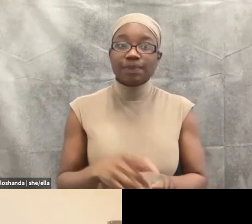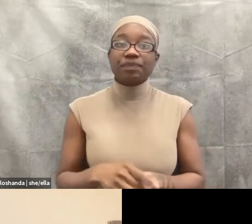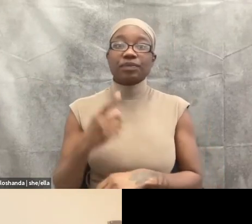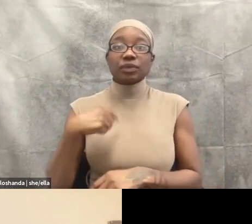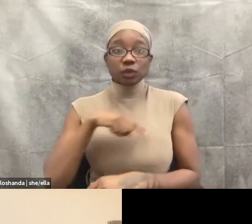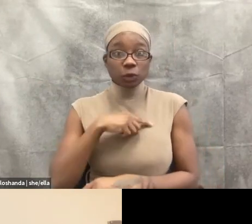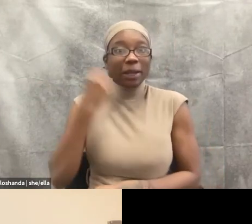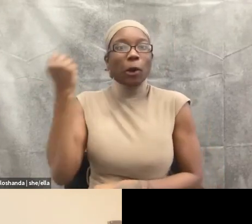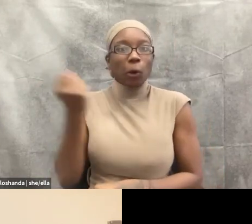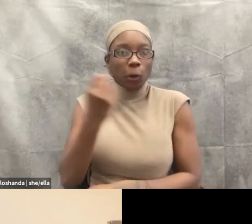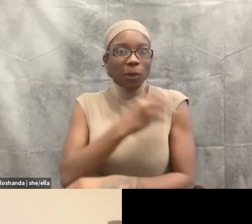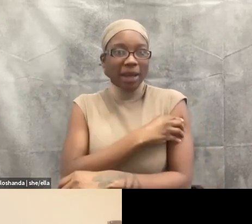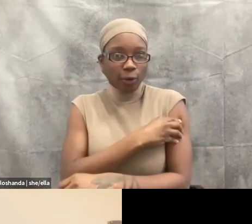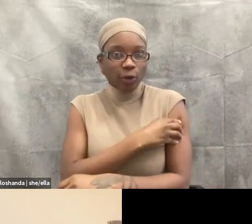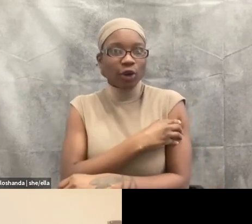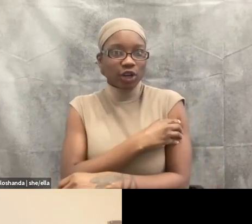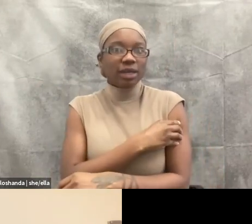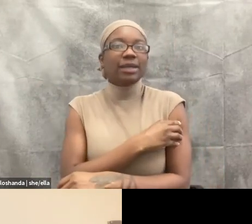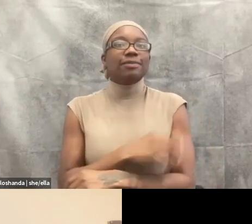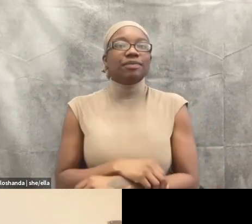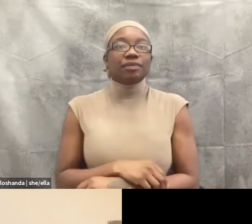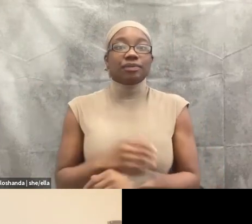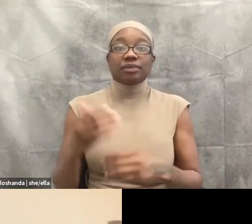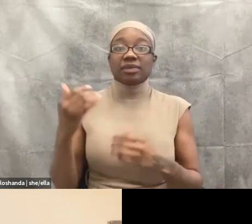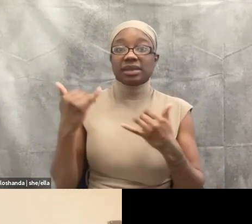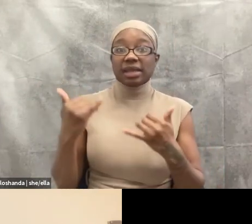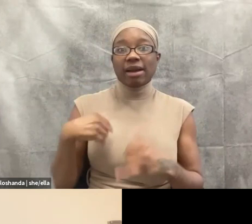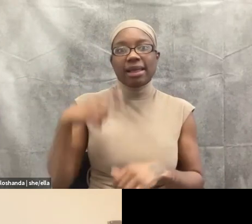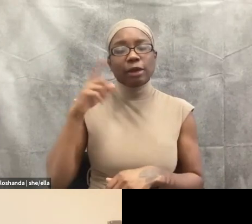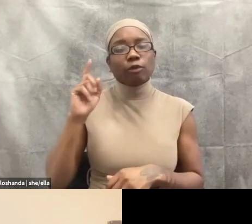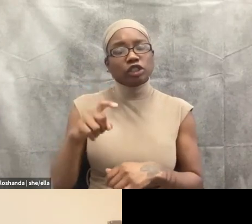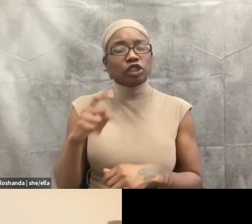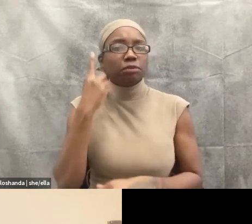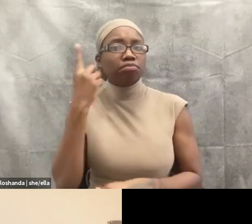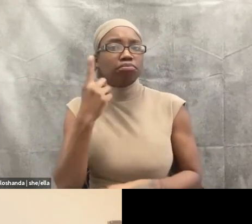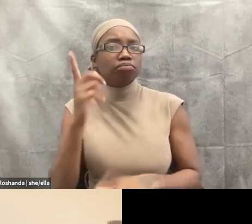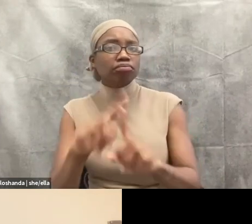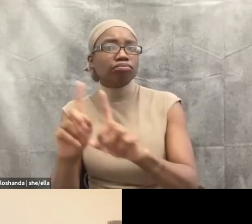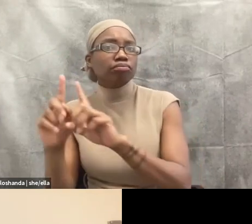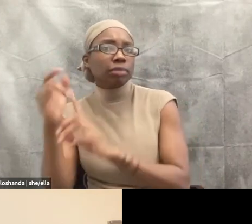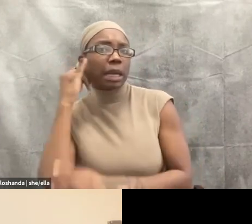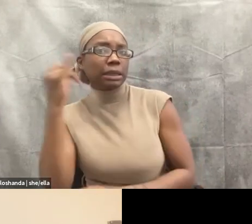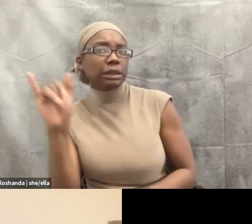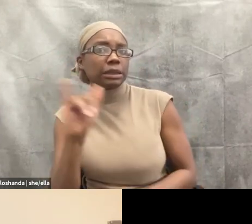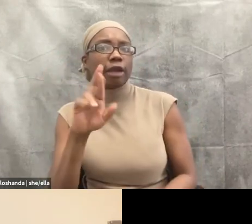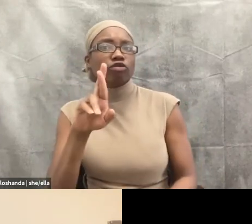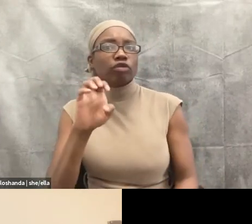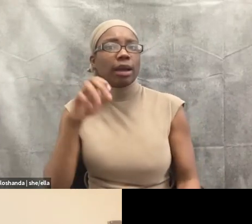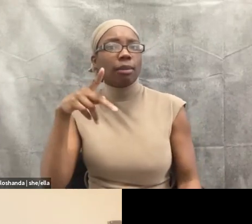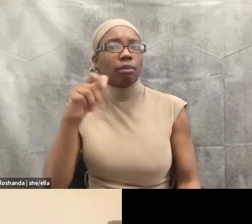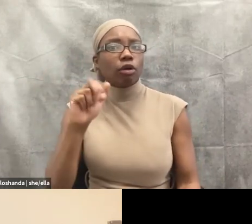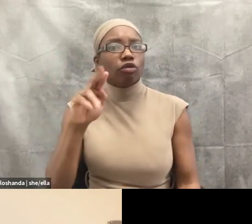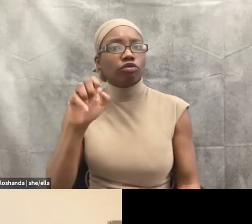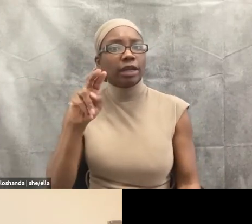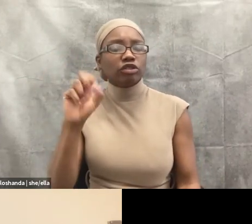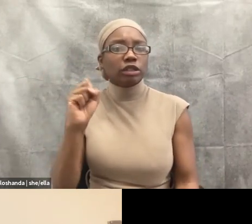not just monetary, but at the very least, they could include public acknowledgement of things that have gone wrong and, um, reimbursement for things